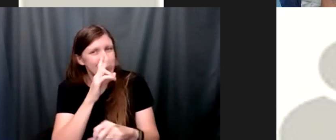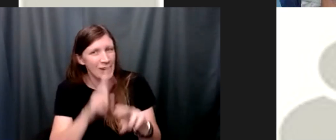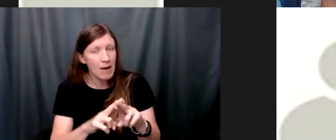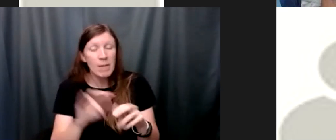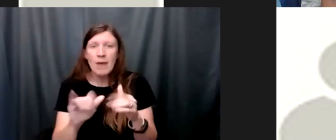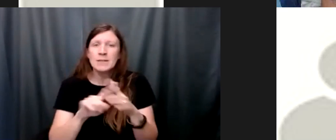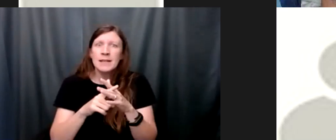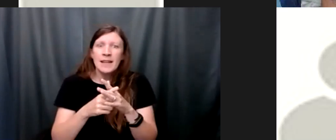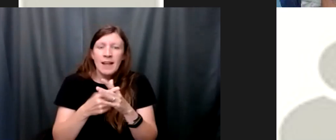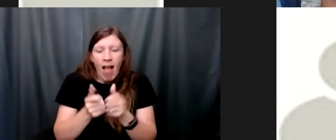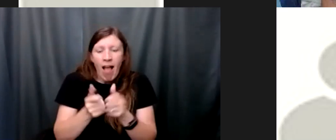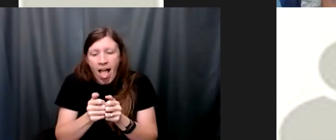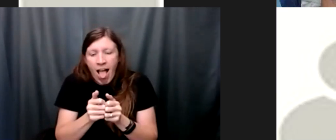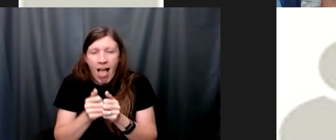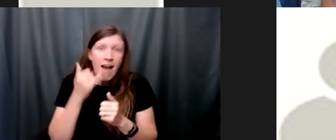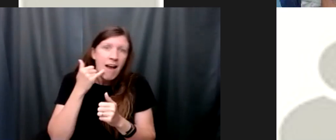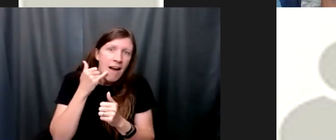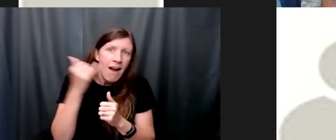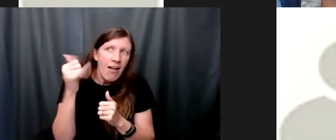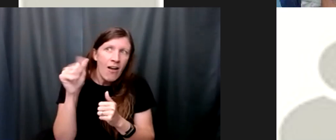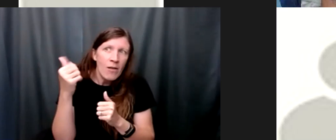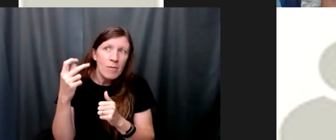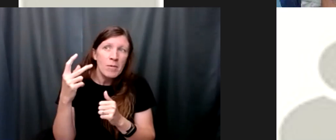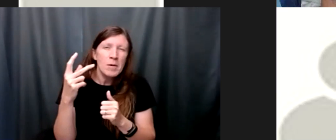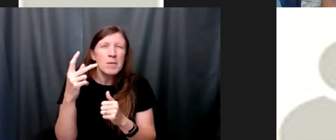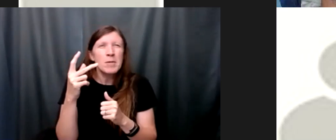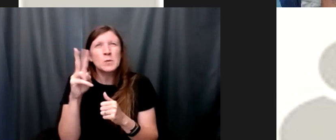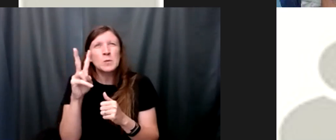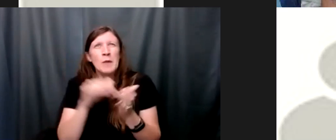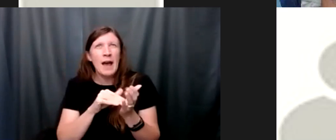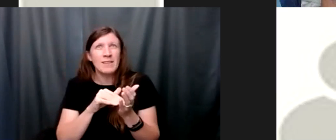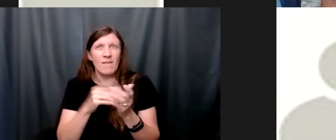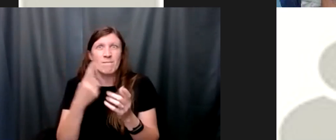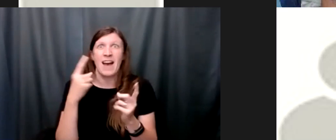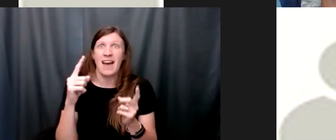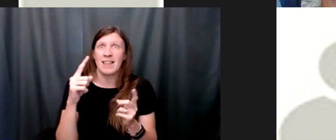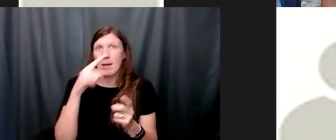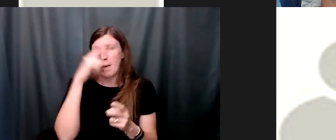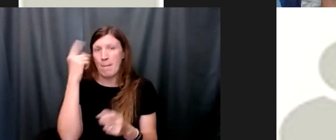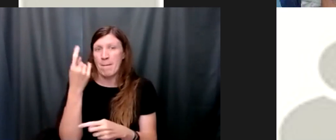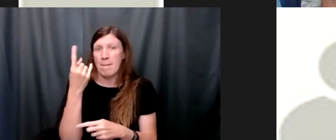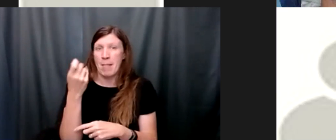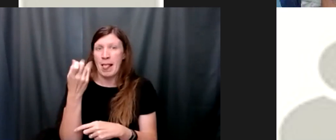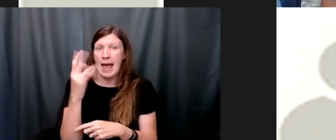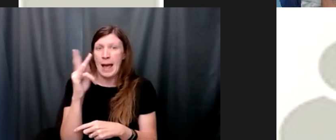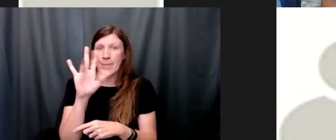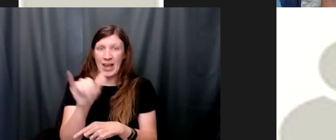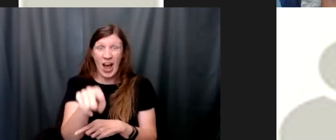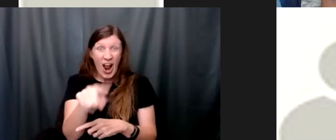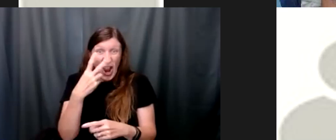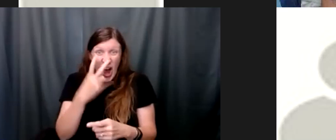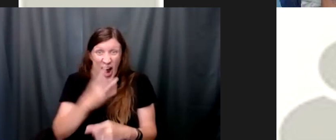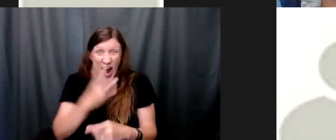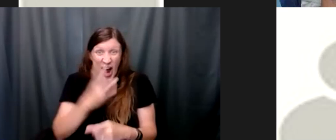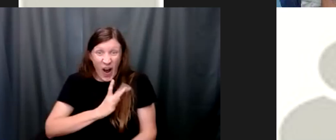was it was cool to be able to call other people but it was actually in the early 2000s when i got a blackberry that things got really really bad i mean look it even